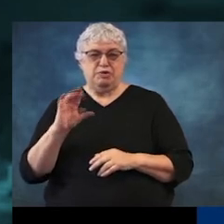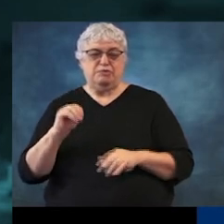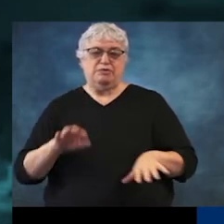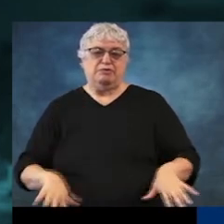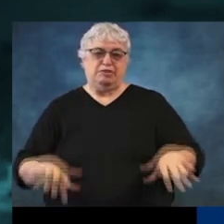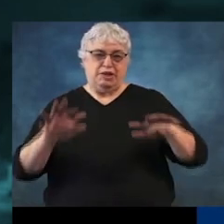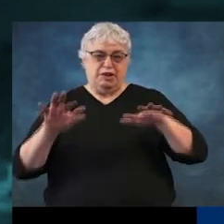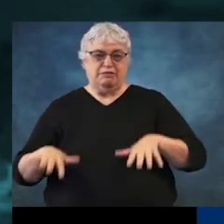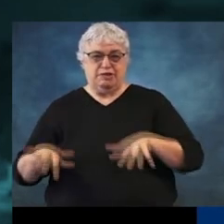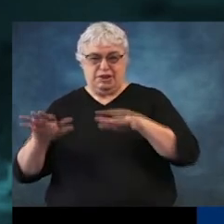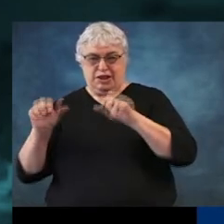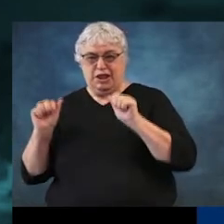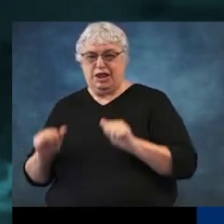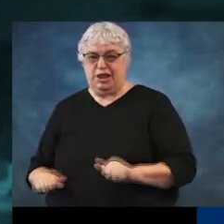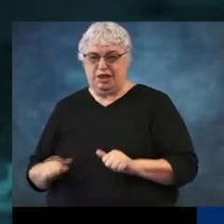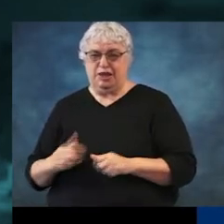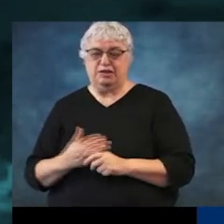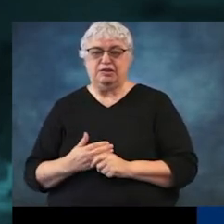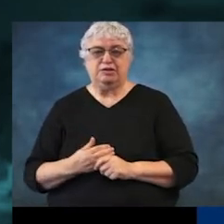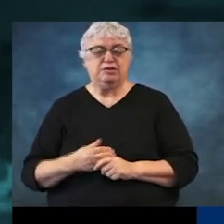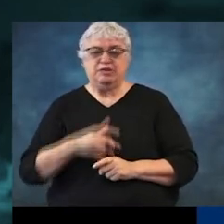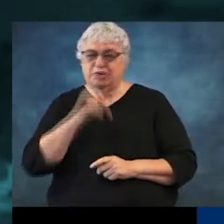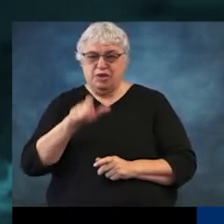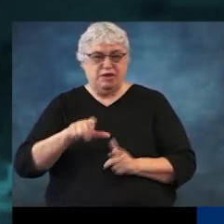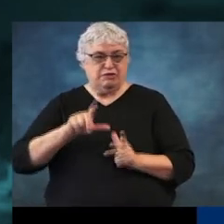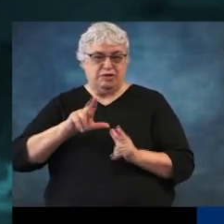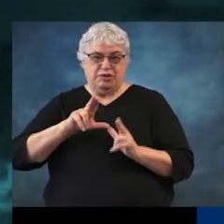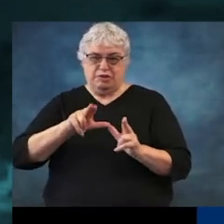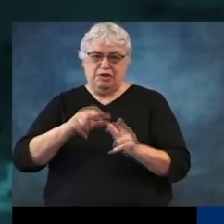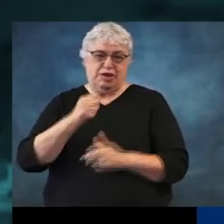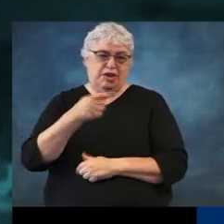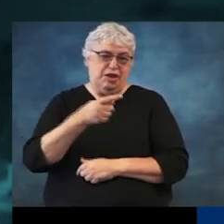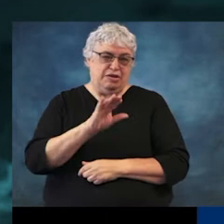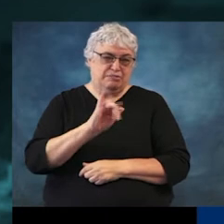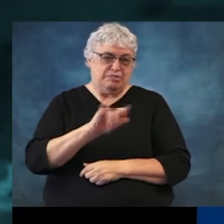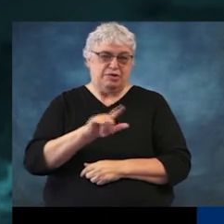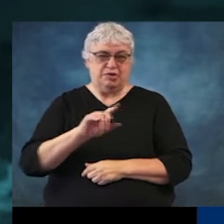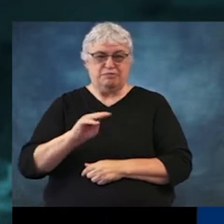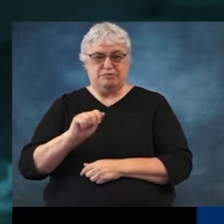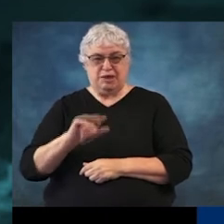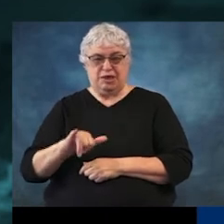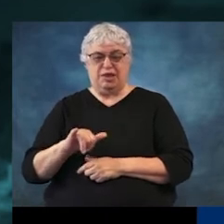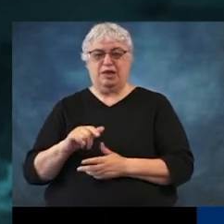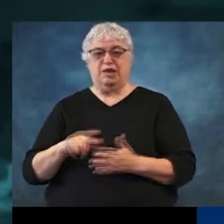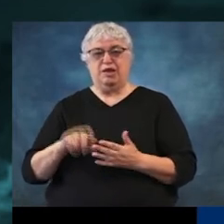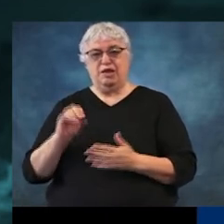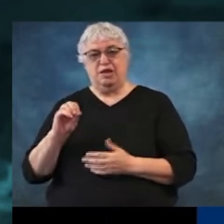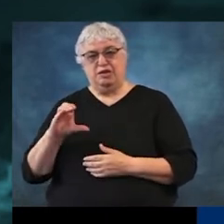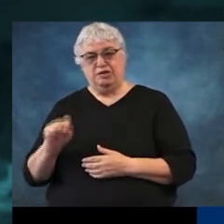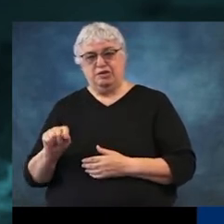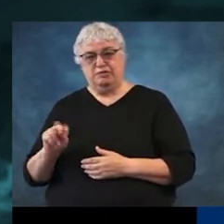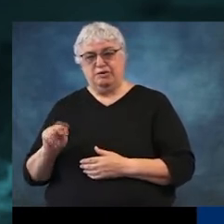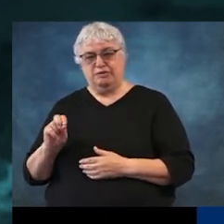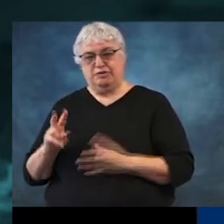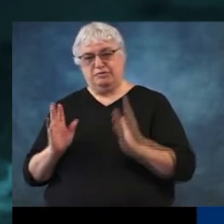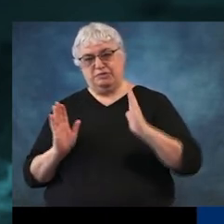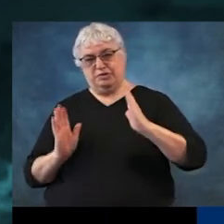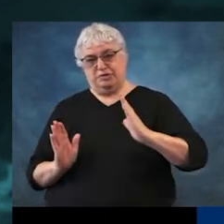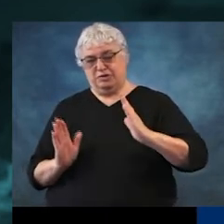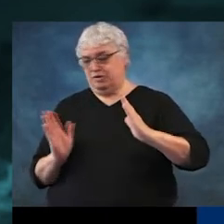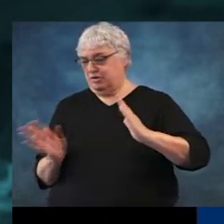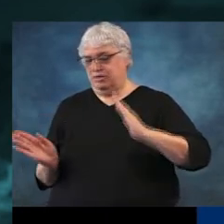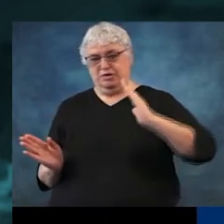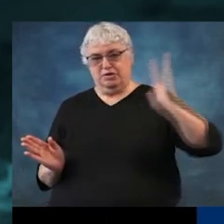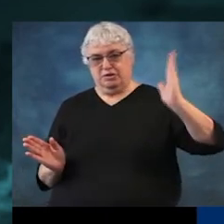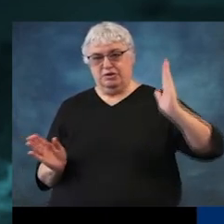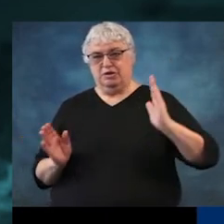significant amounts of flooding outside of hurricane season in April and May and also in October and November that